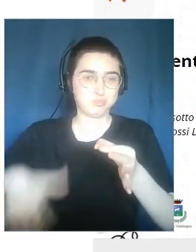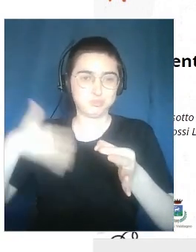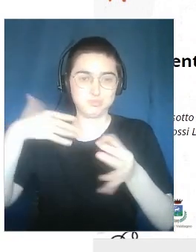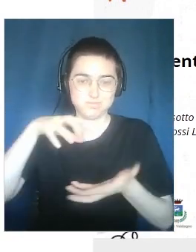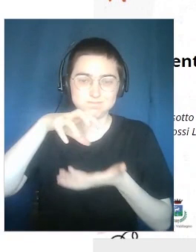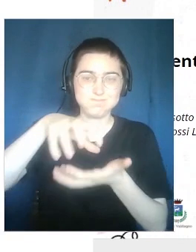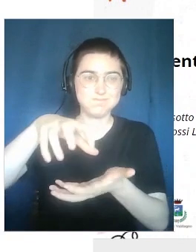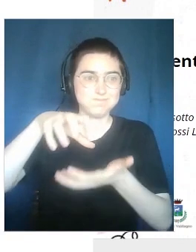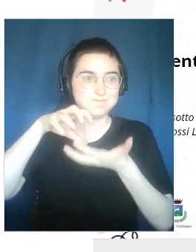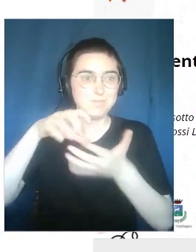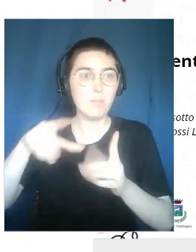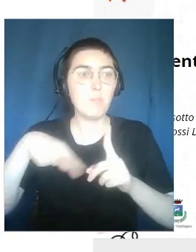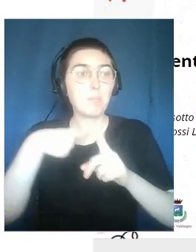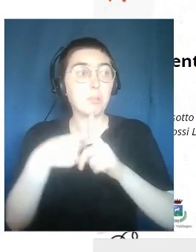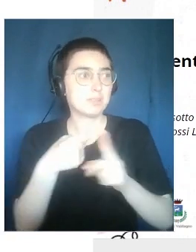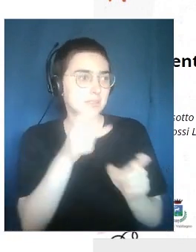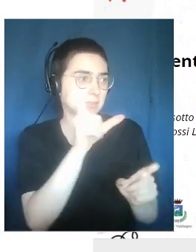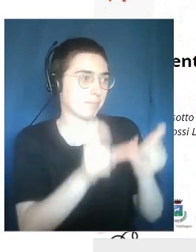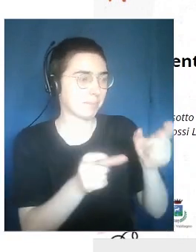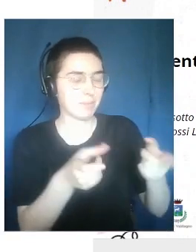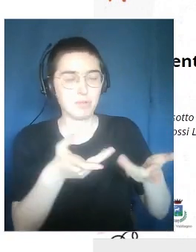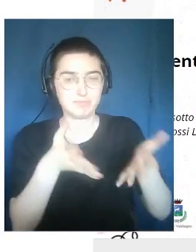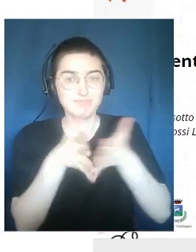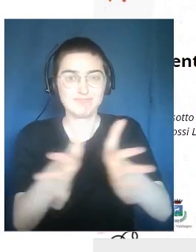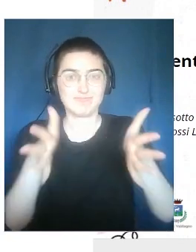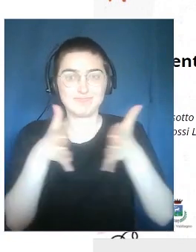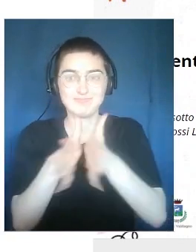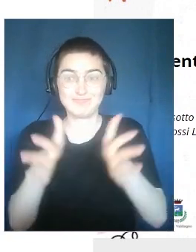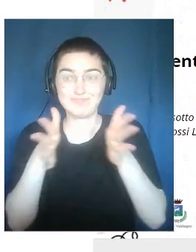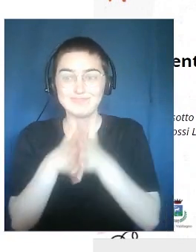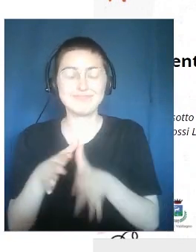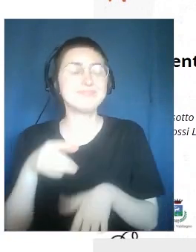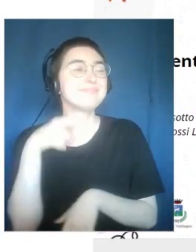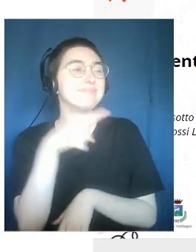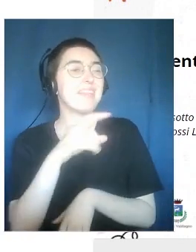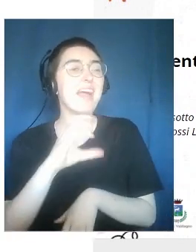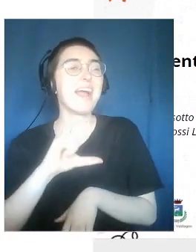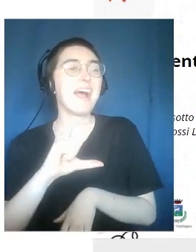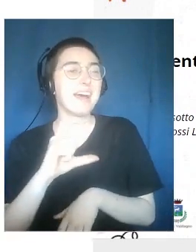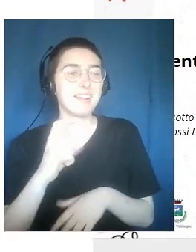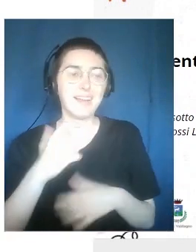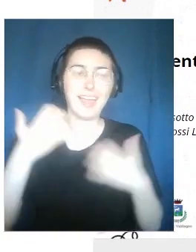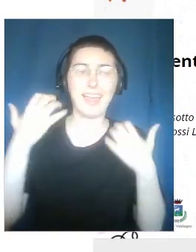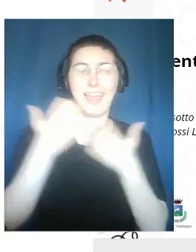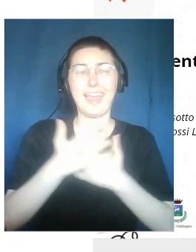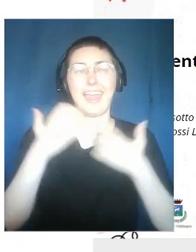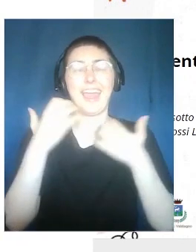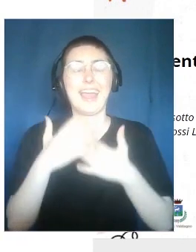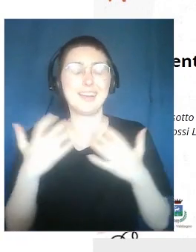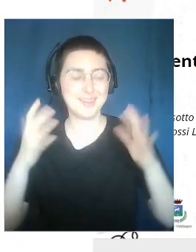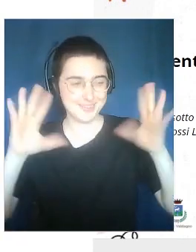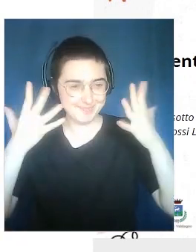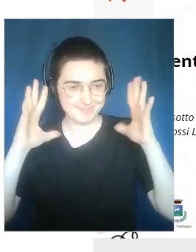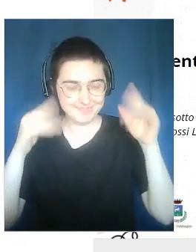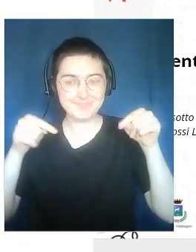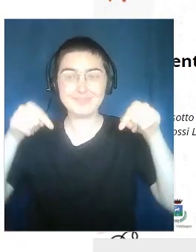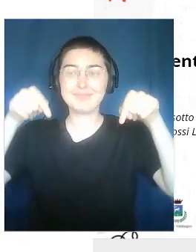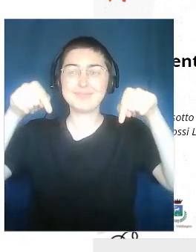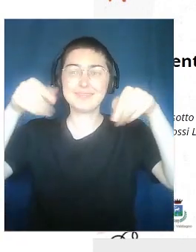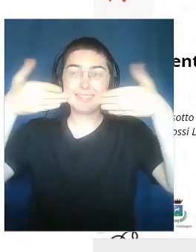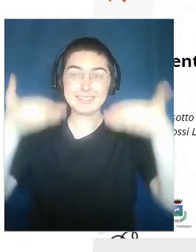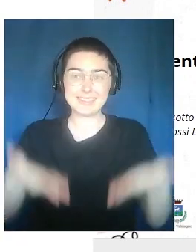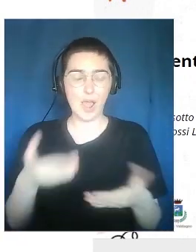in terms of experience. Carlo is laughing, this is, of course, a good indicator.